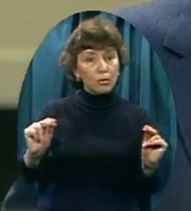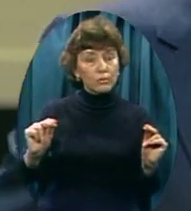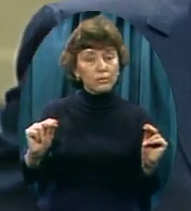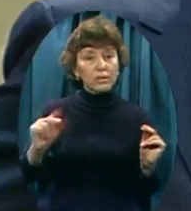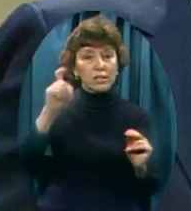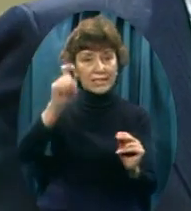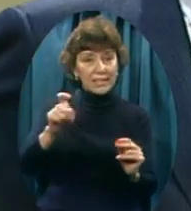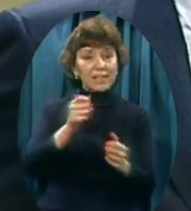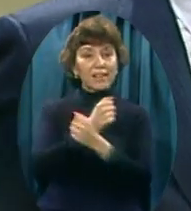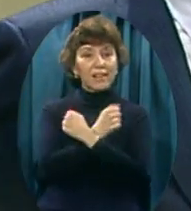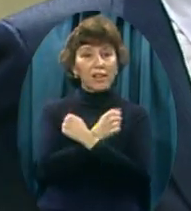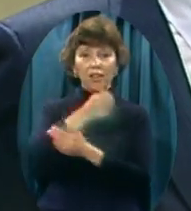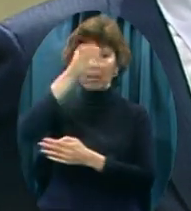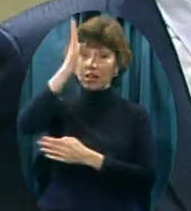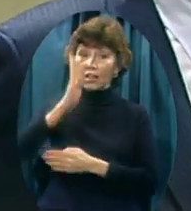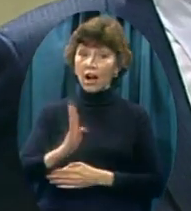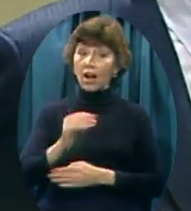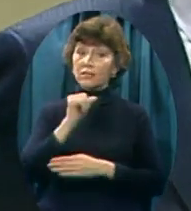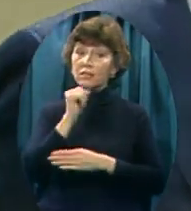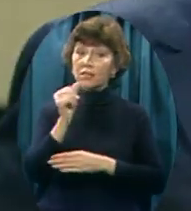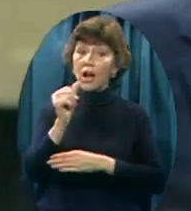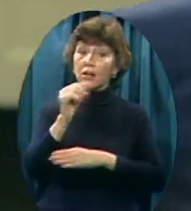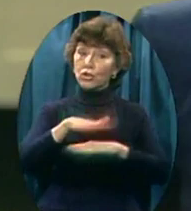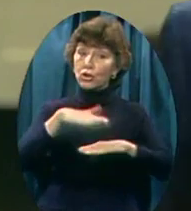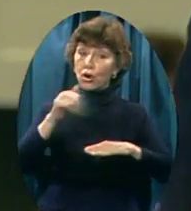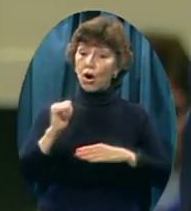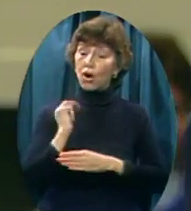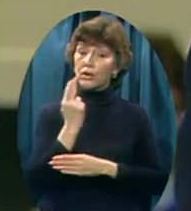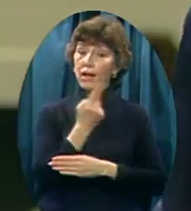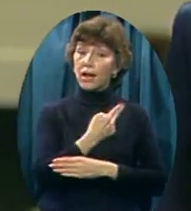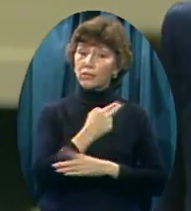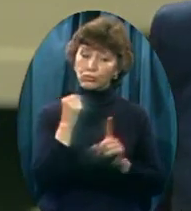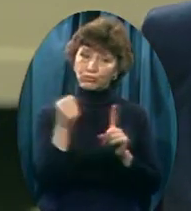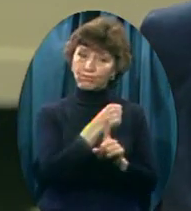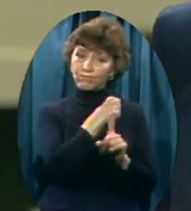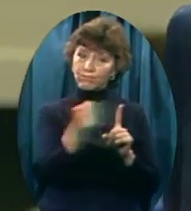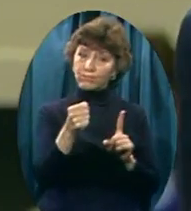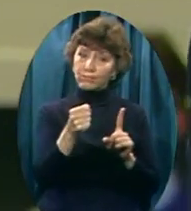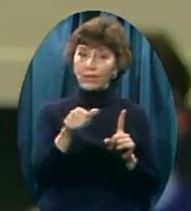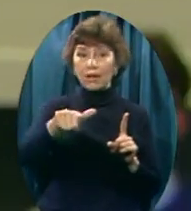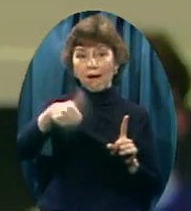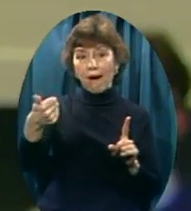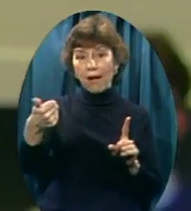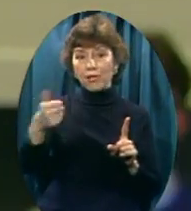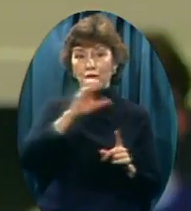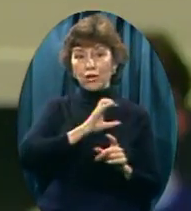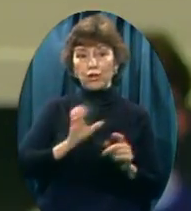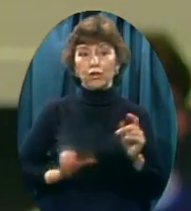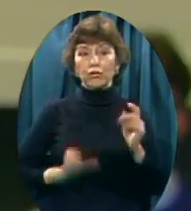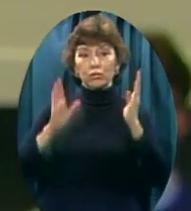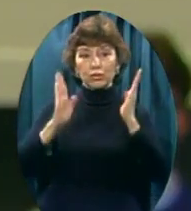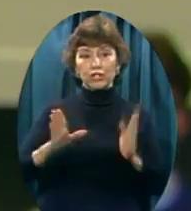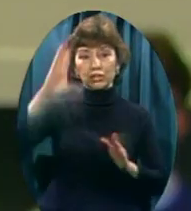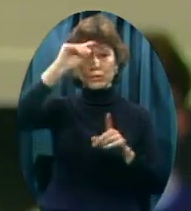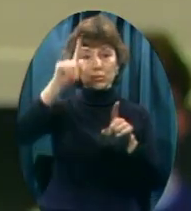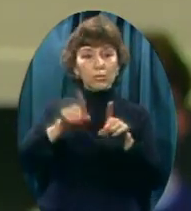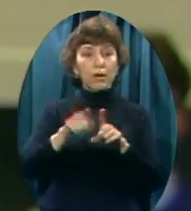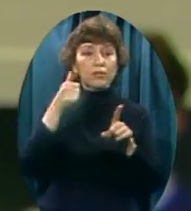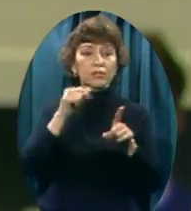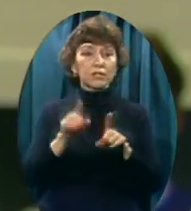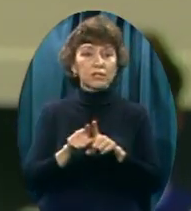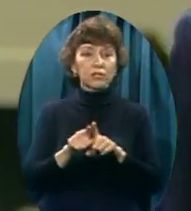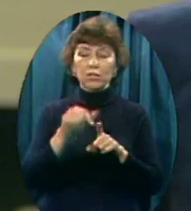God hasn't called us To attack the saints And to attack the brethren And we don't do that And we don't allow Anybody else to do that